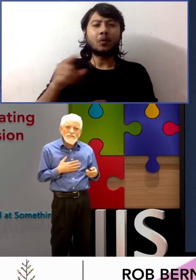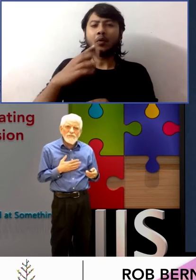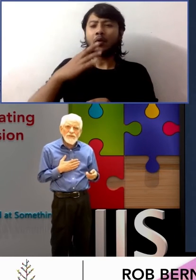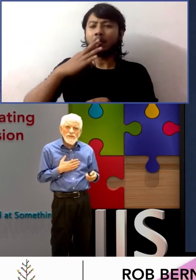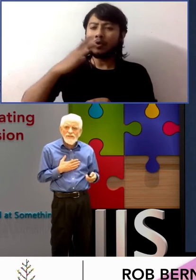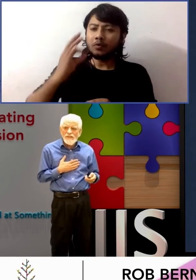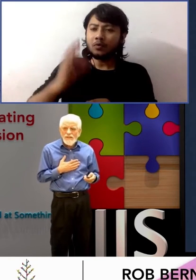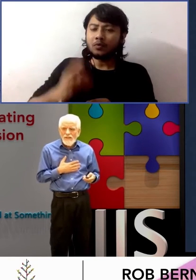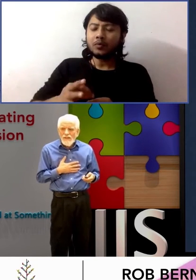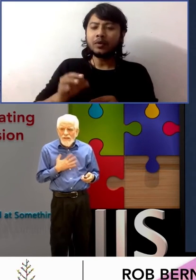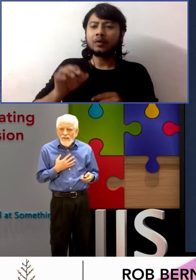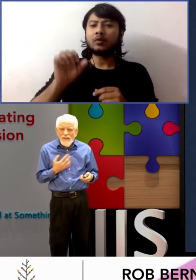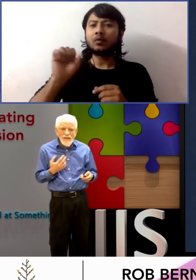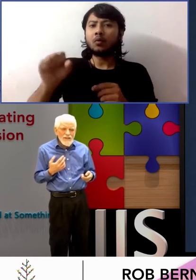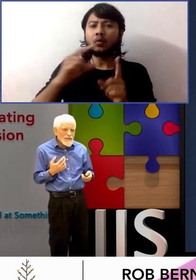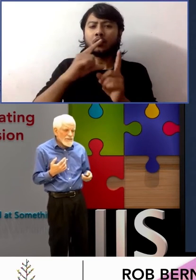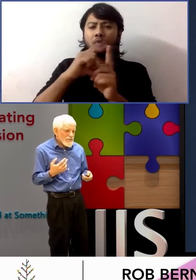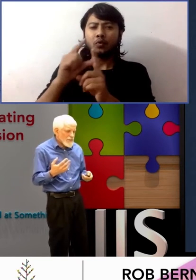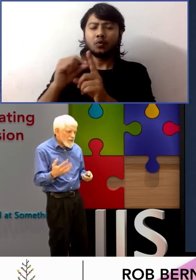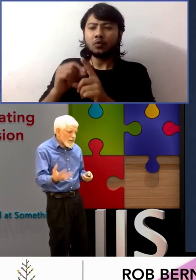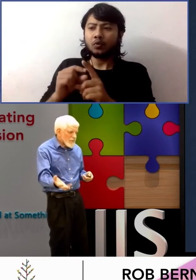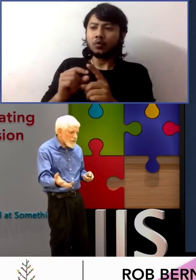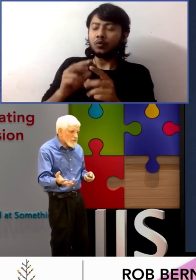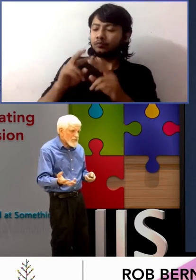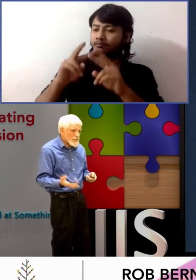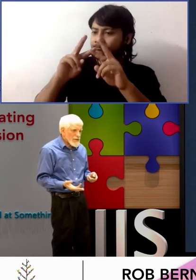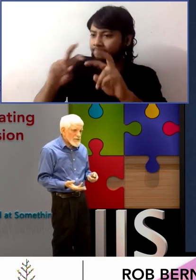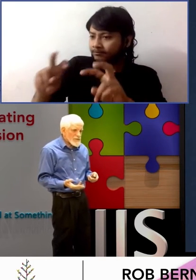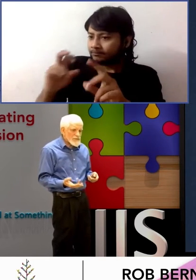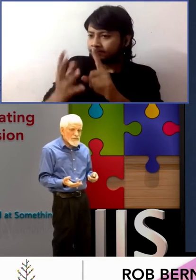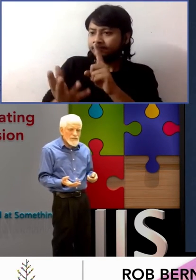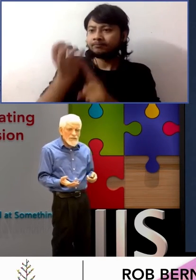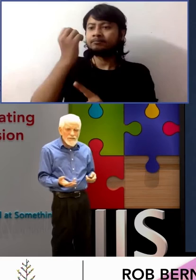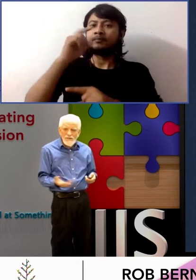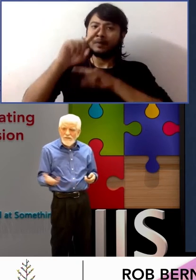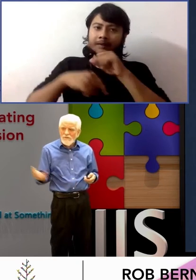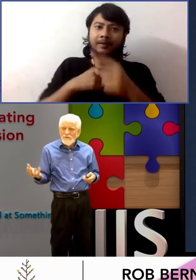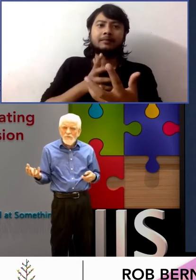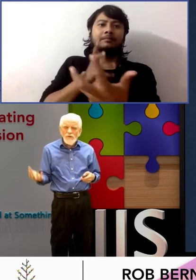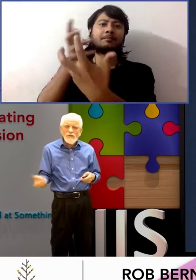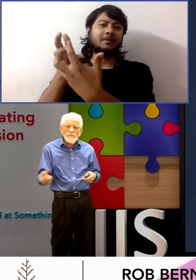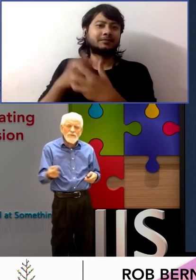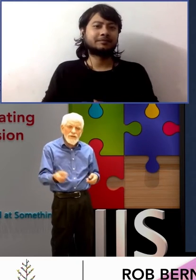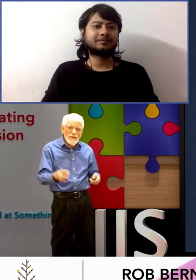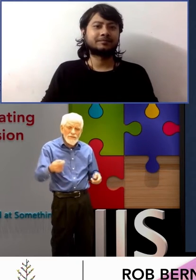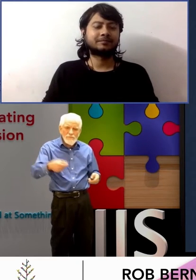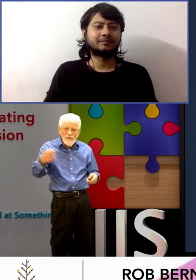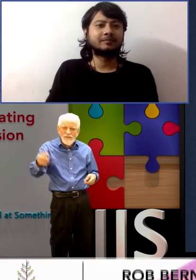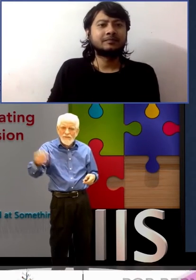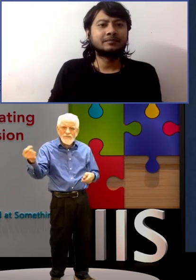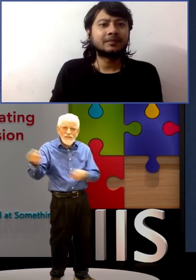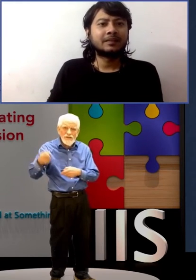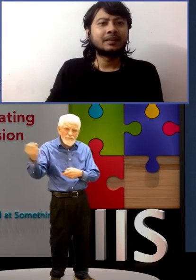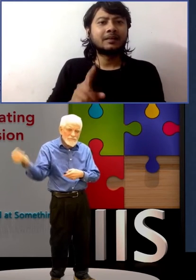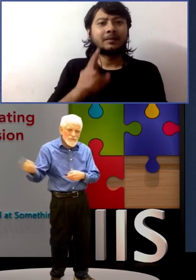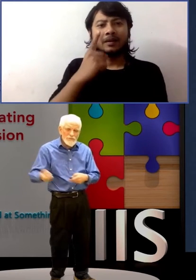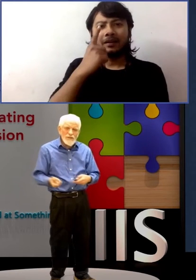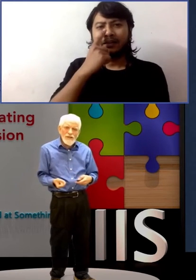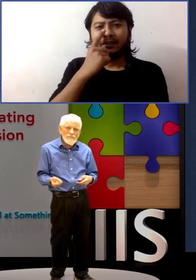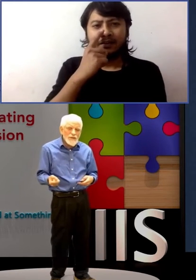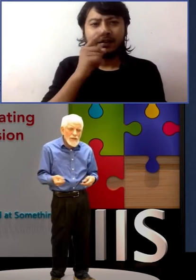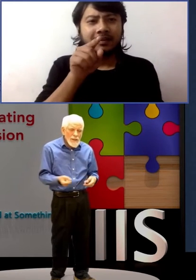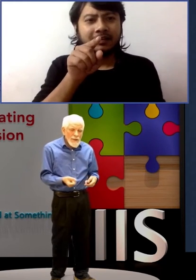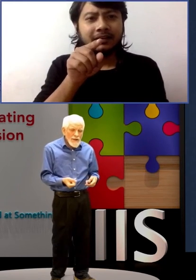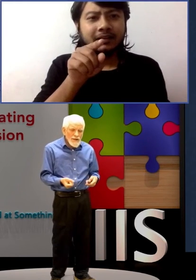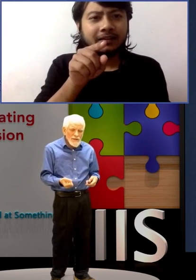change from within. And I want to talk about this girl who would water the plant, a plant every time she would